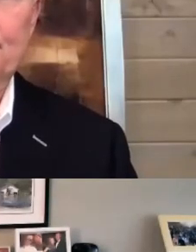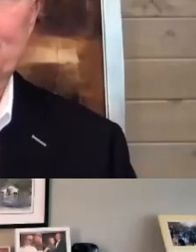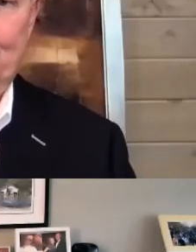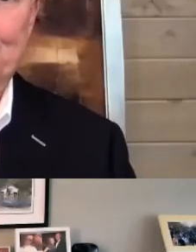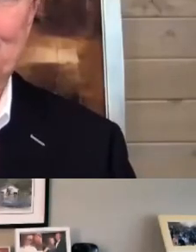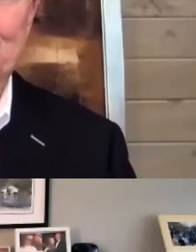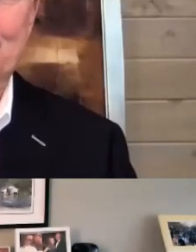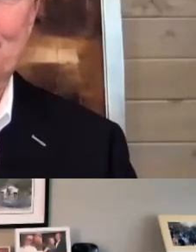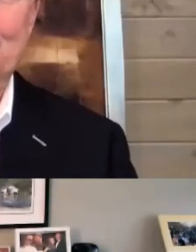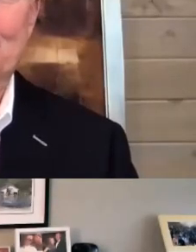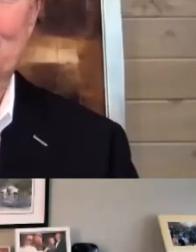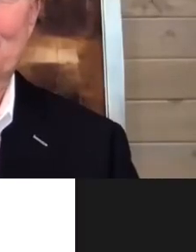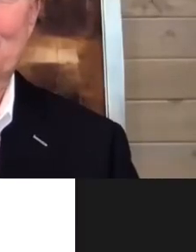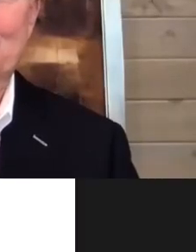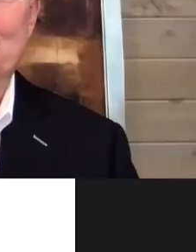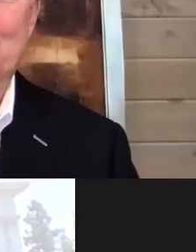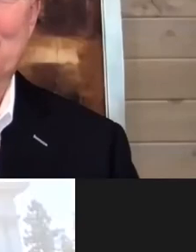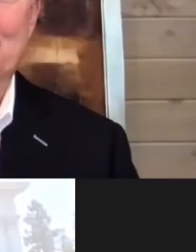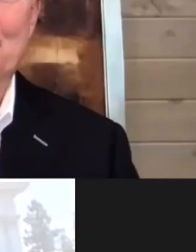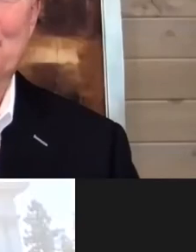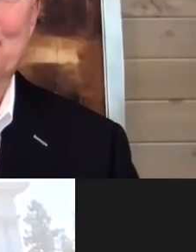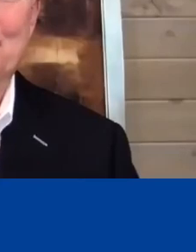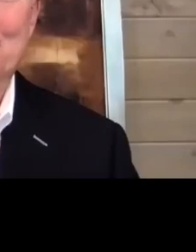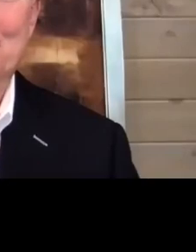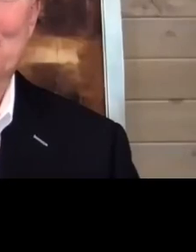And we'll let Barry wrap us up.